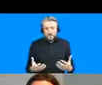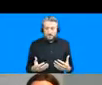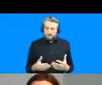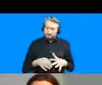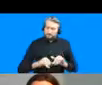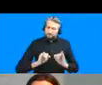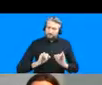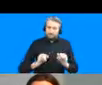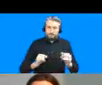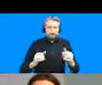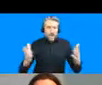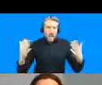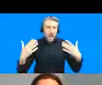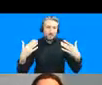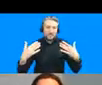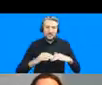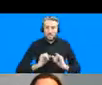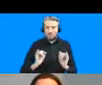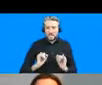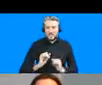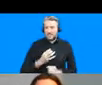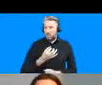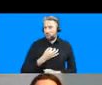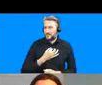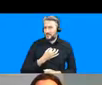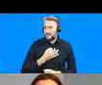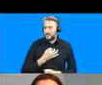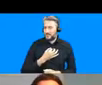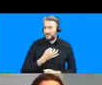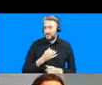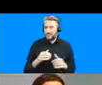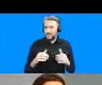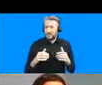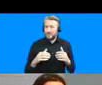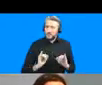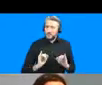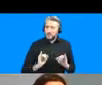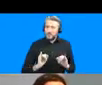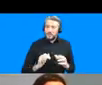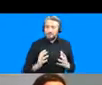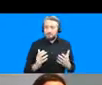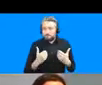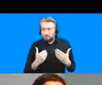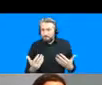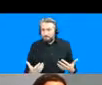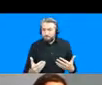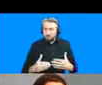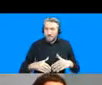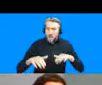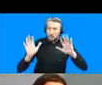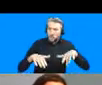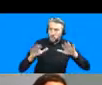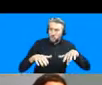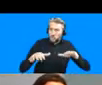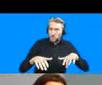or climate crisis related risks although it isn't entirely clear that if the monsoon season or the or the